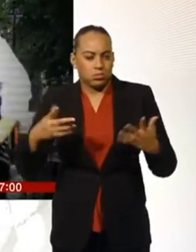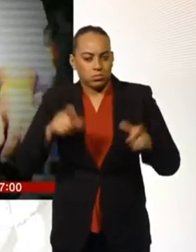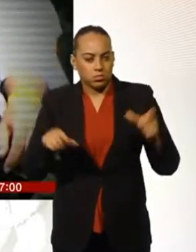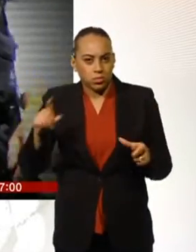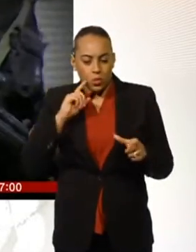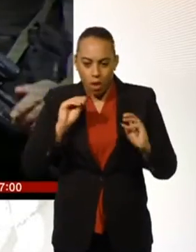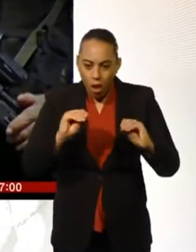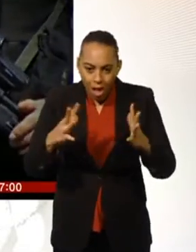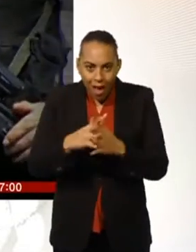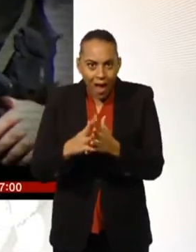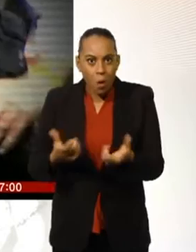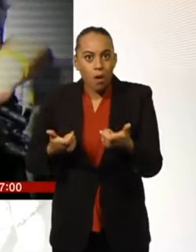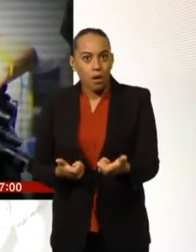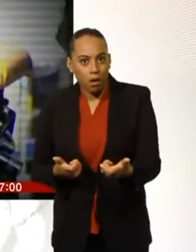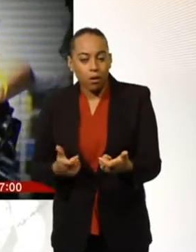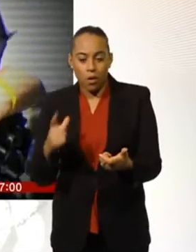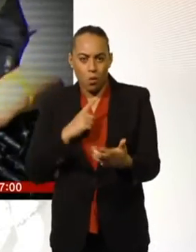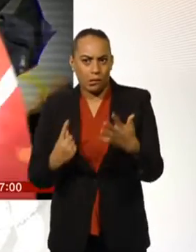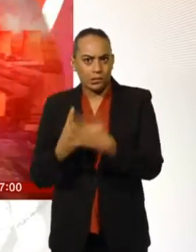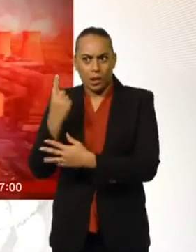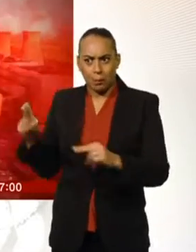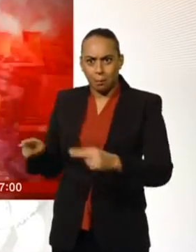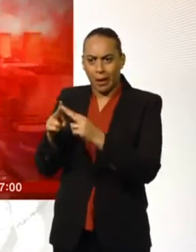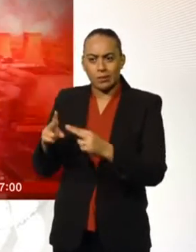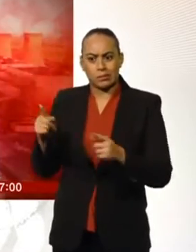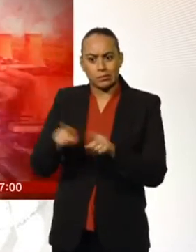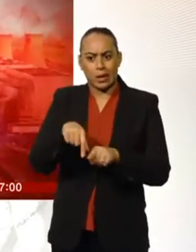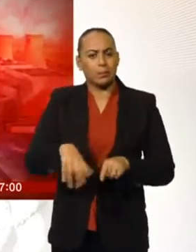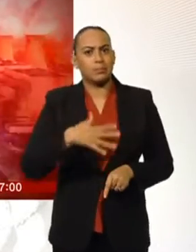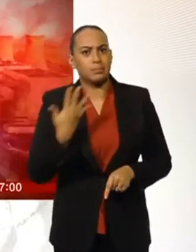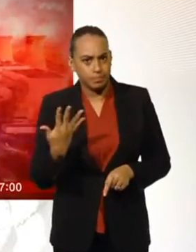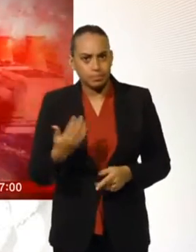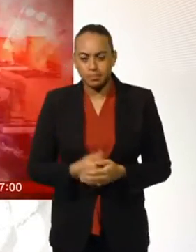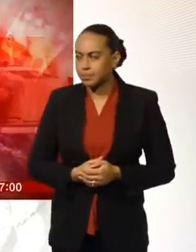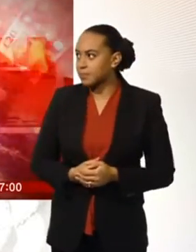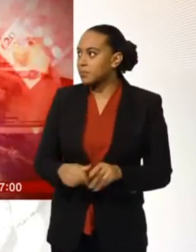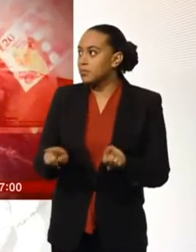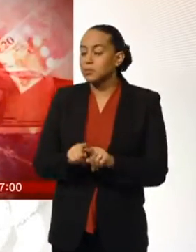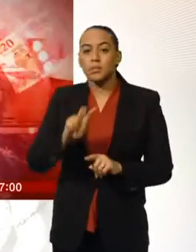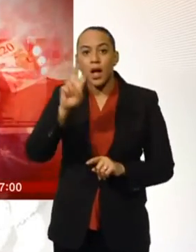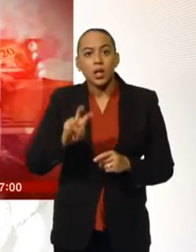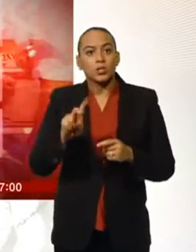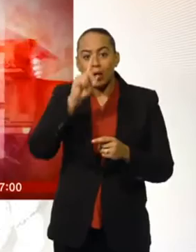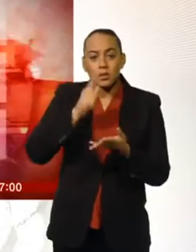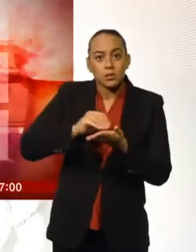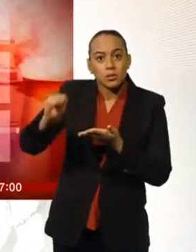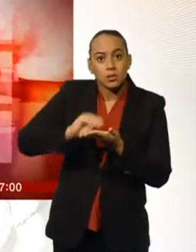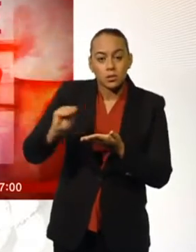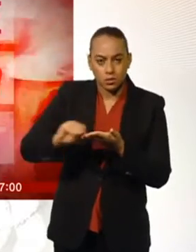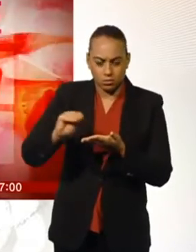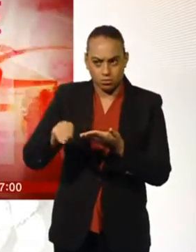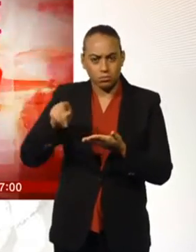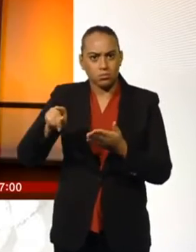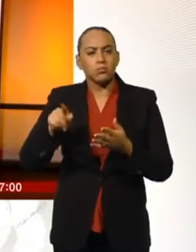guns in response to the Paris attacks. The big energy firms are put under pressure to cut prices after huge falls in their